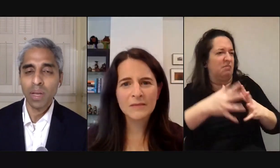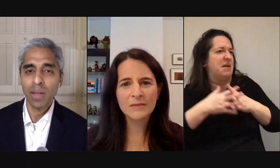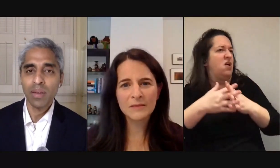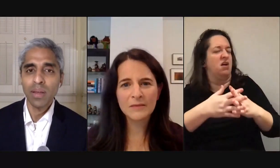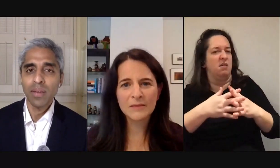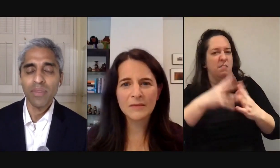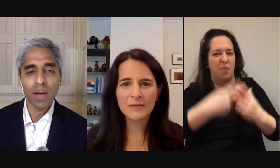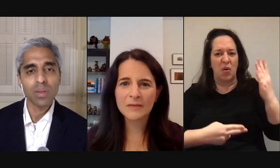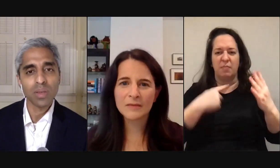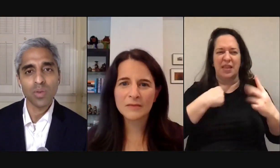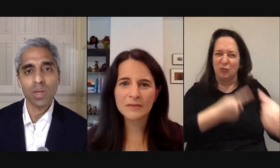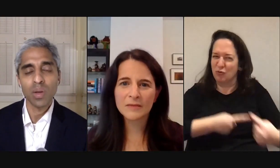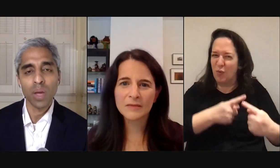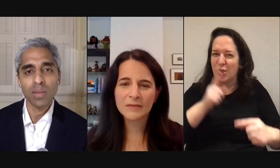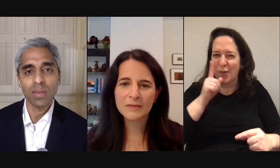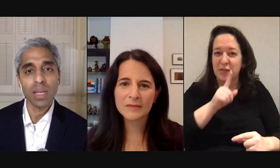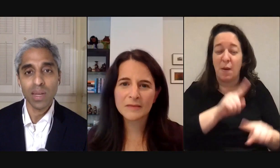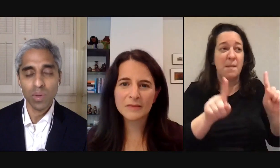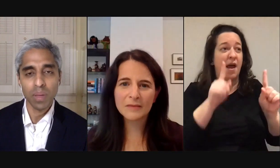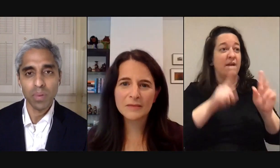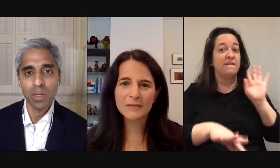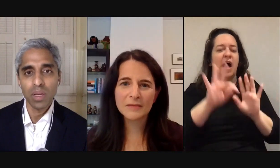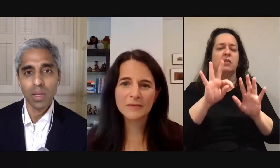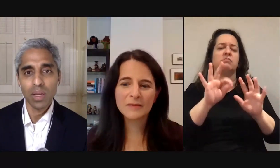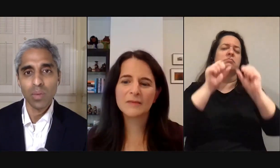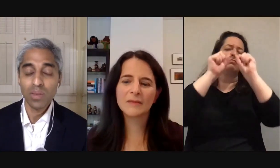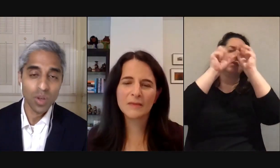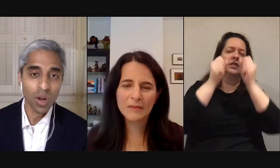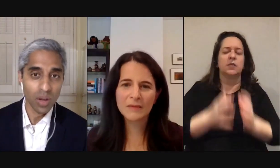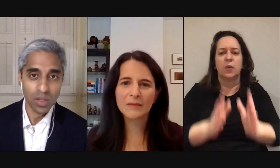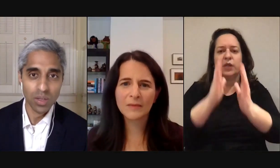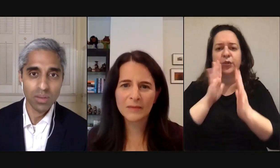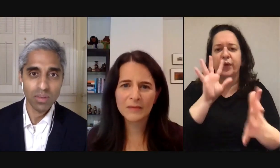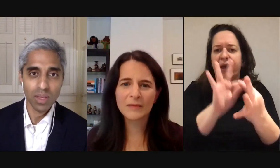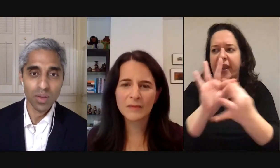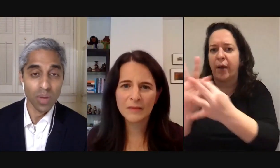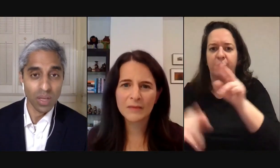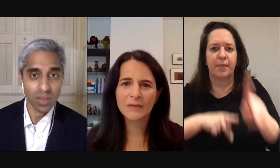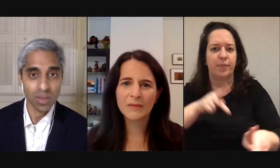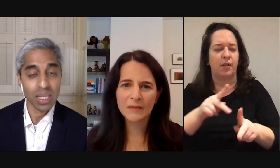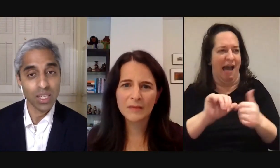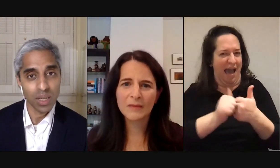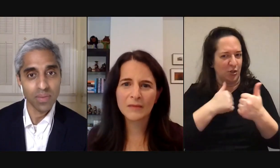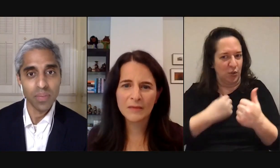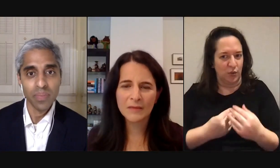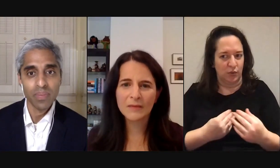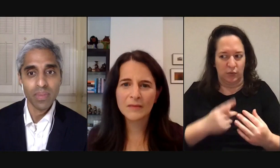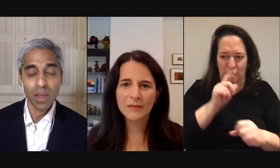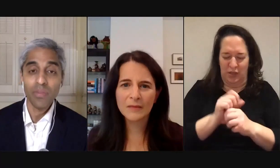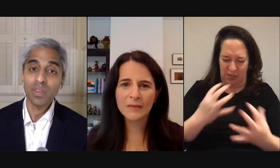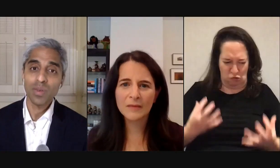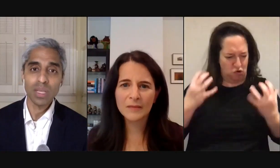loneliness but had found these extraordinary ways to connect with people ways that took courage that took risk it's initiative